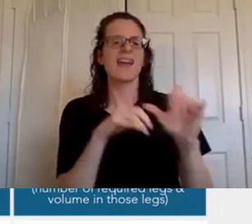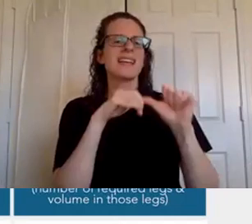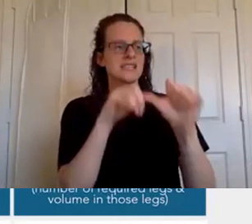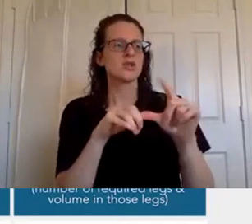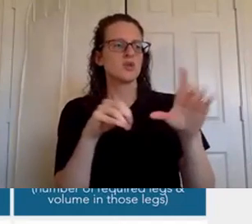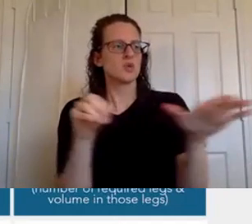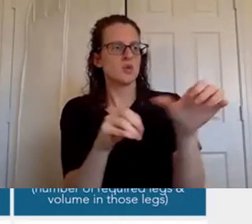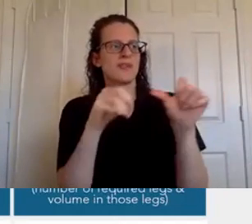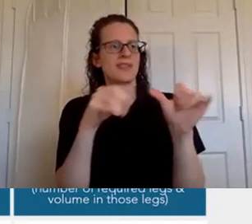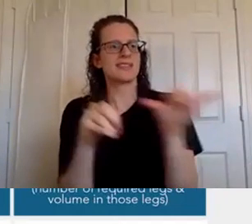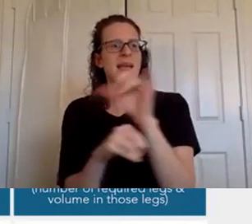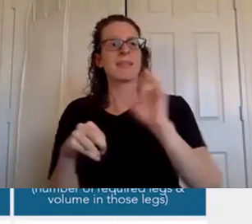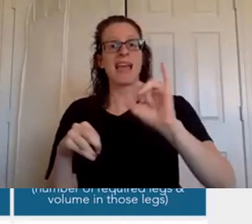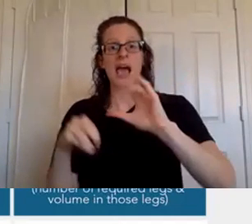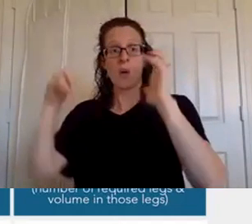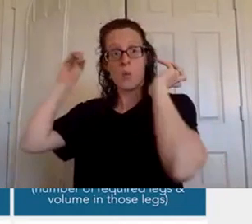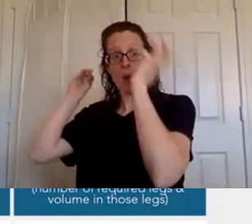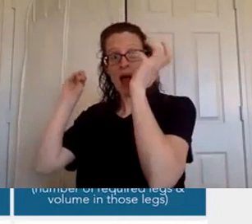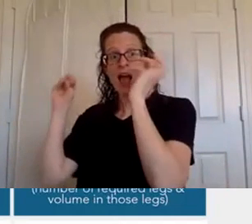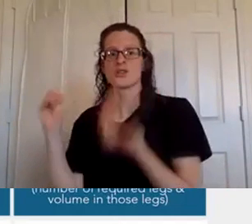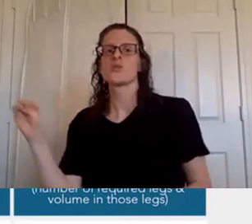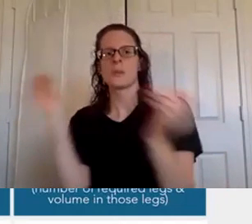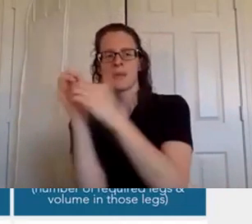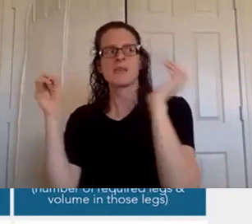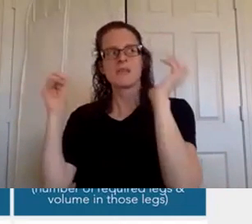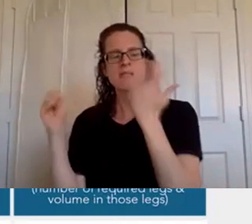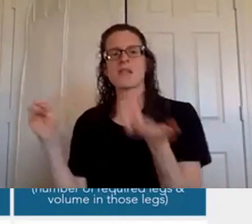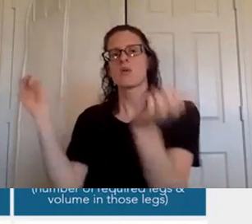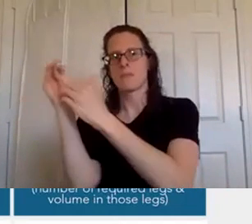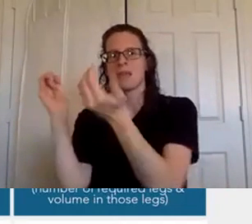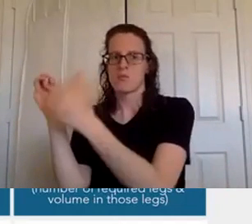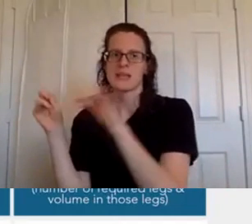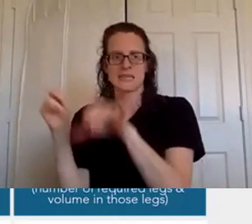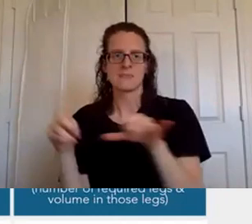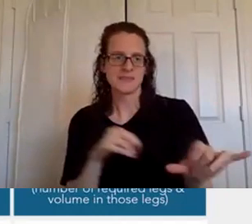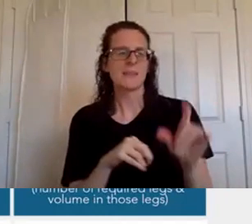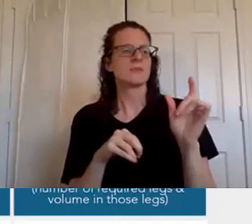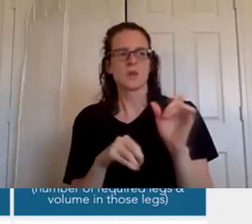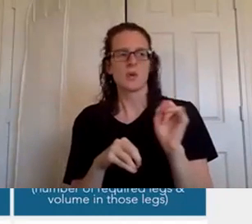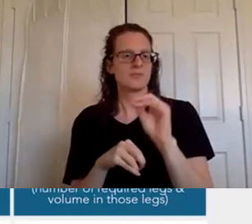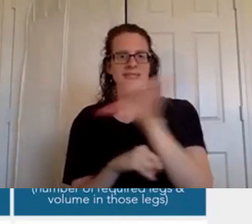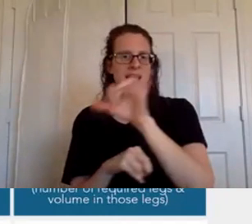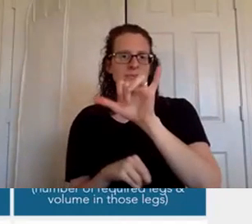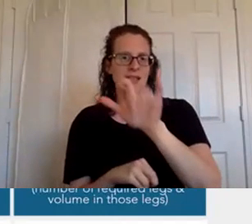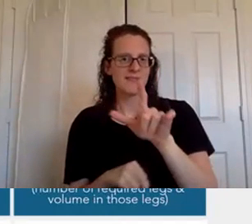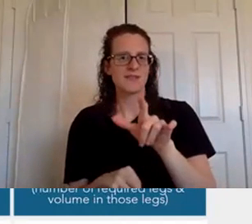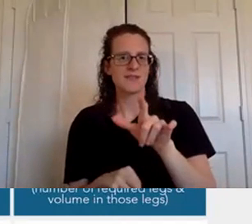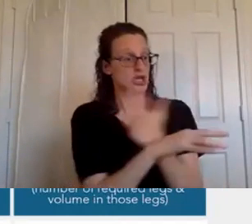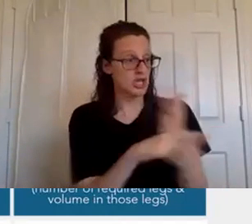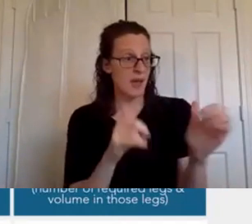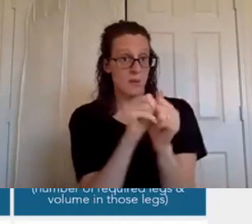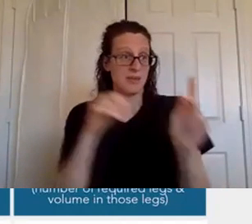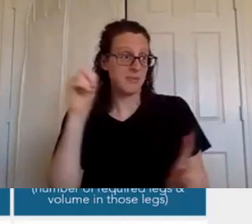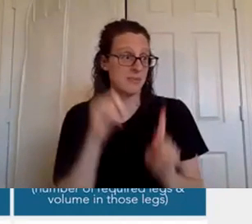like it's like washing your hair you wash you rinse you repeat right um so that's how it is with young living you share with people